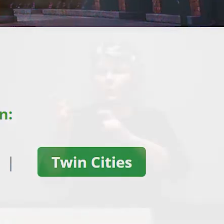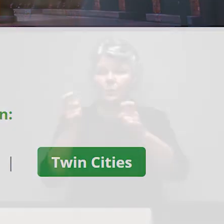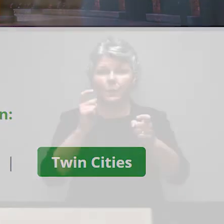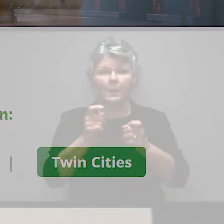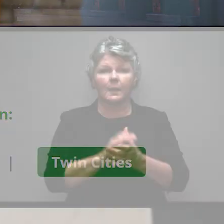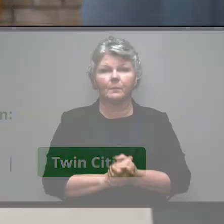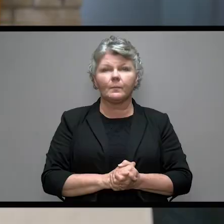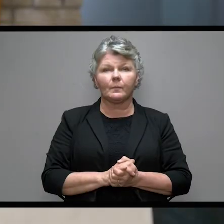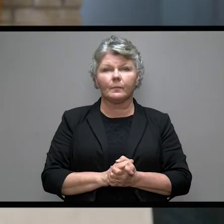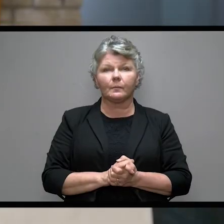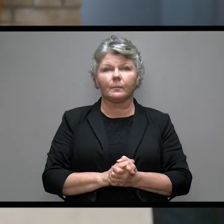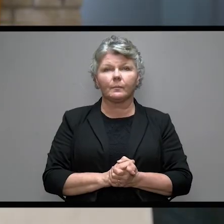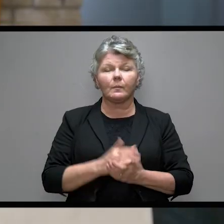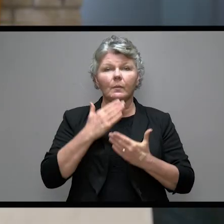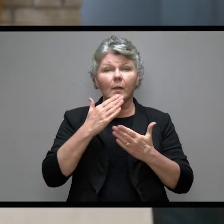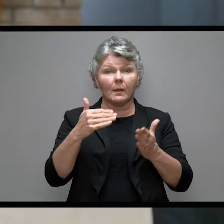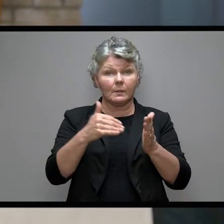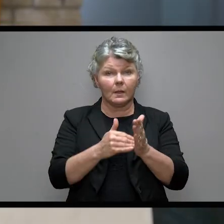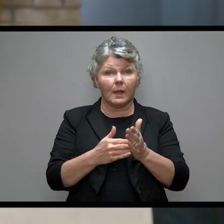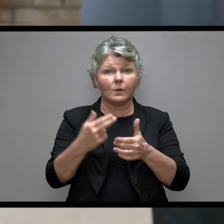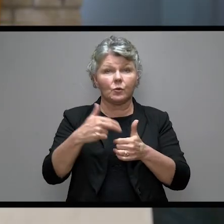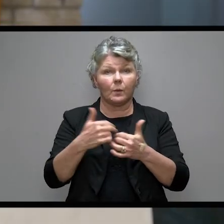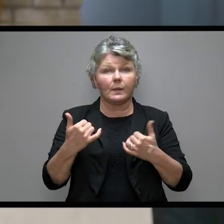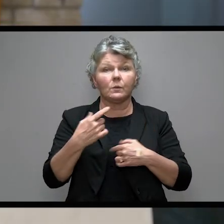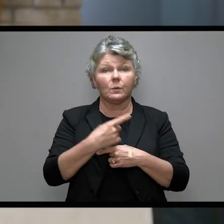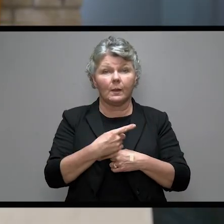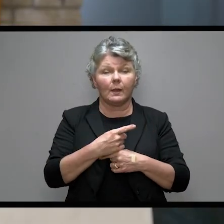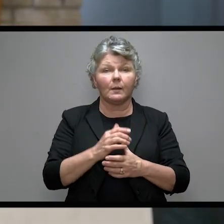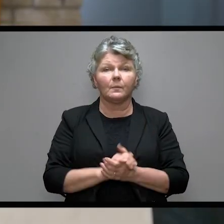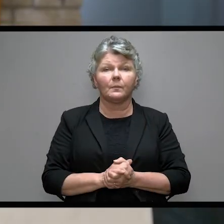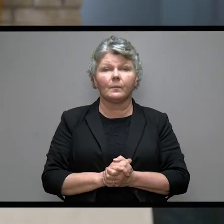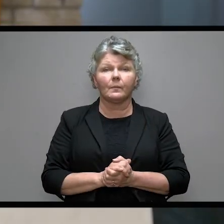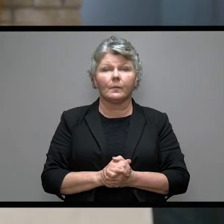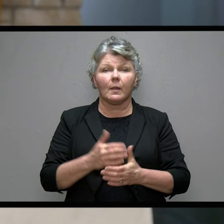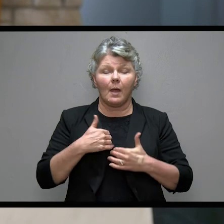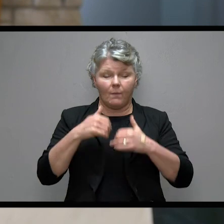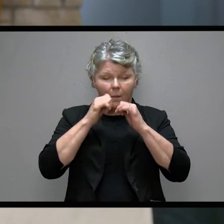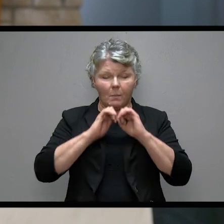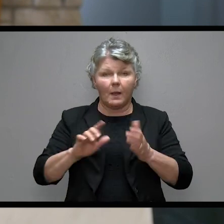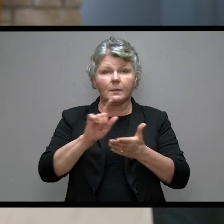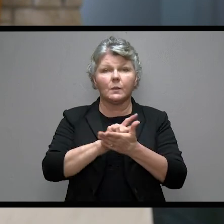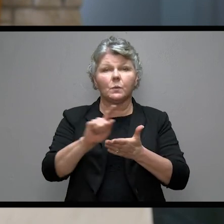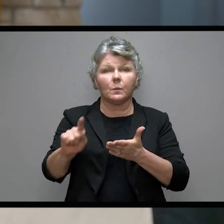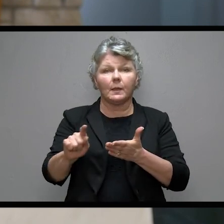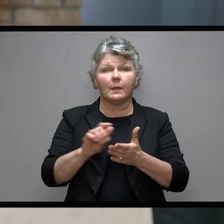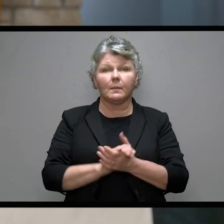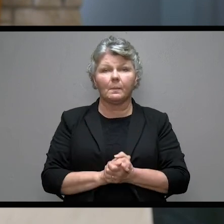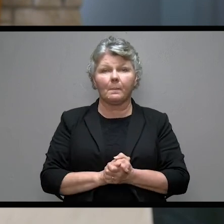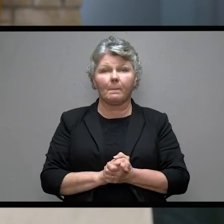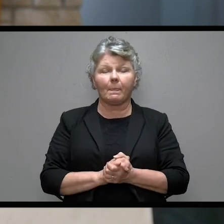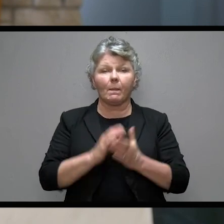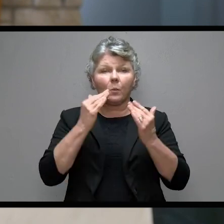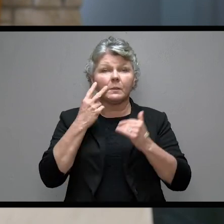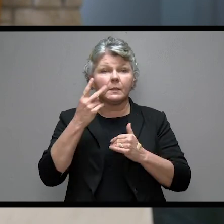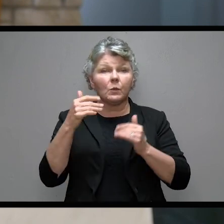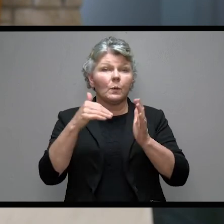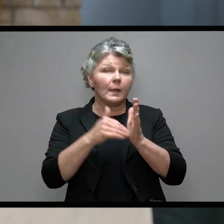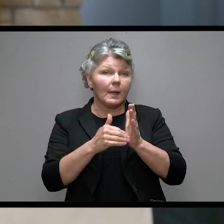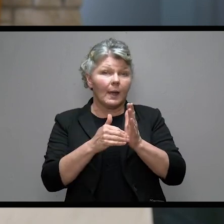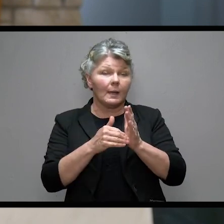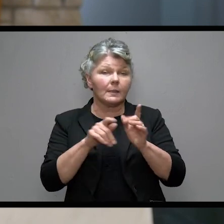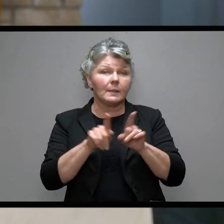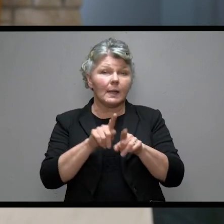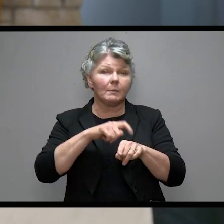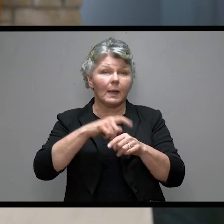donate. Thanks again for joining us today and have a blessed week. We hope to see you again